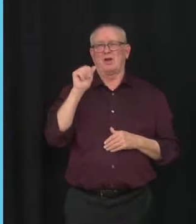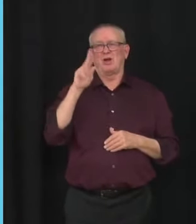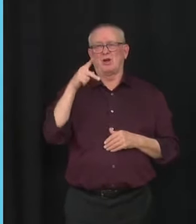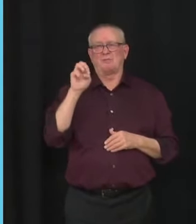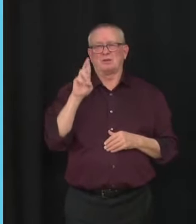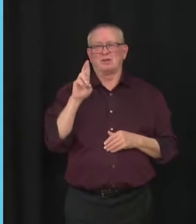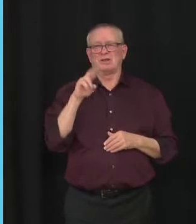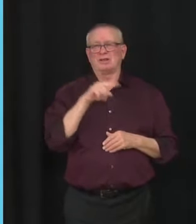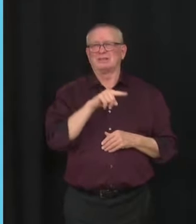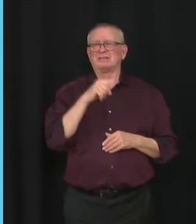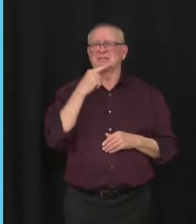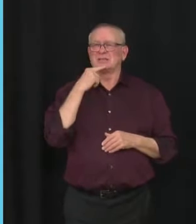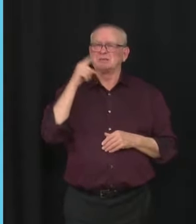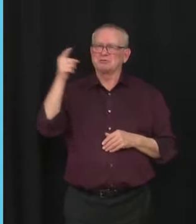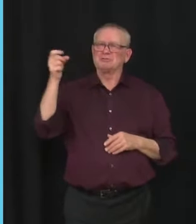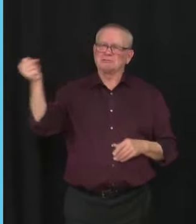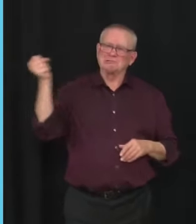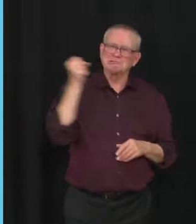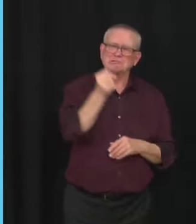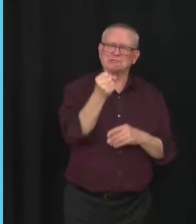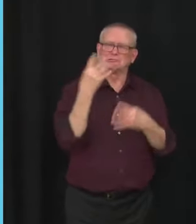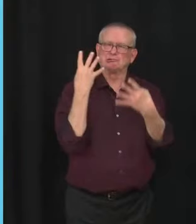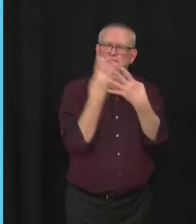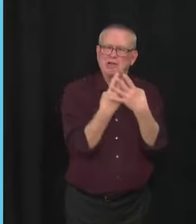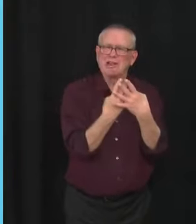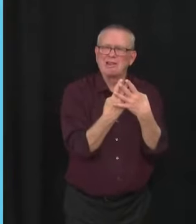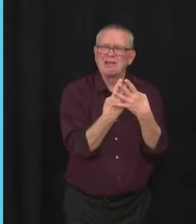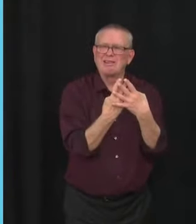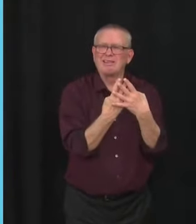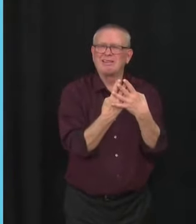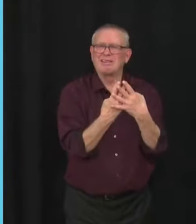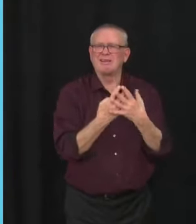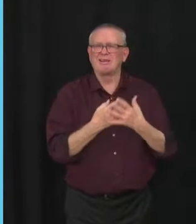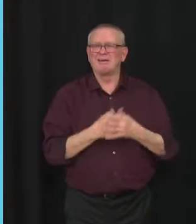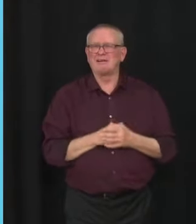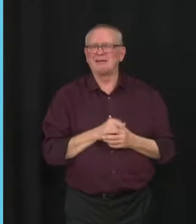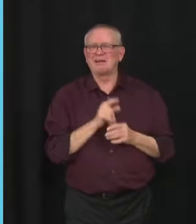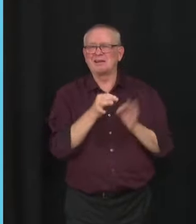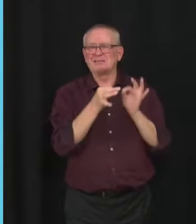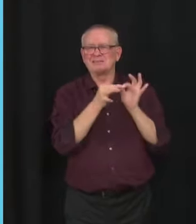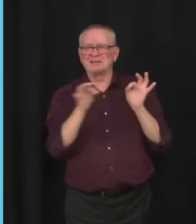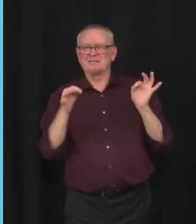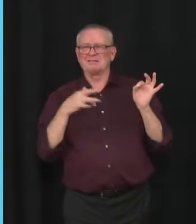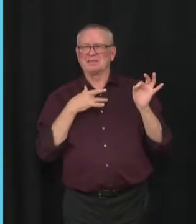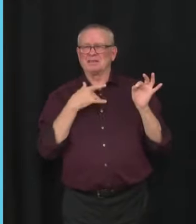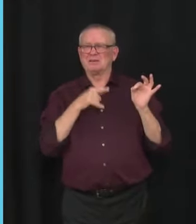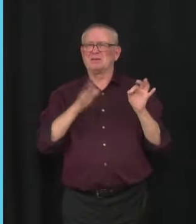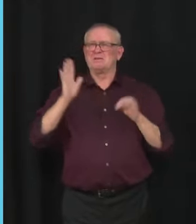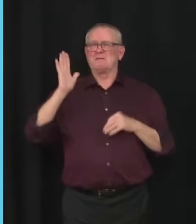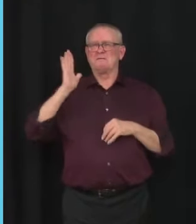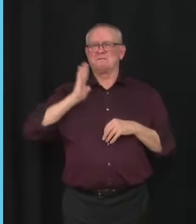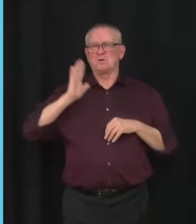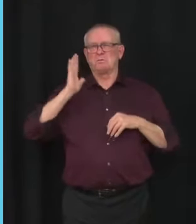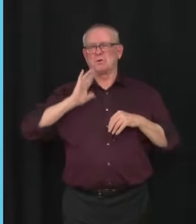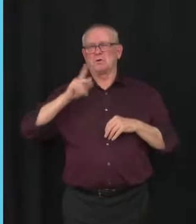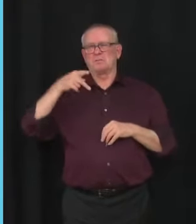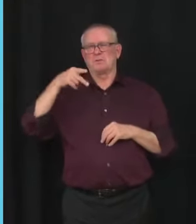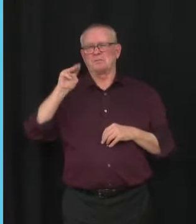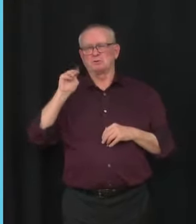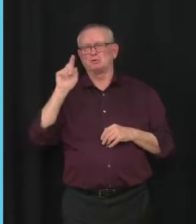February of 2016, quotes, really believe that people like the former Prime Minister of Canada should be thrown in jail, quote, unquote.